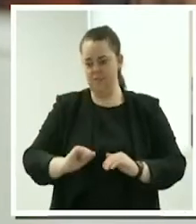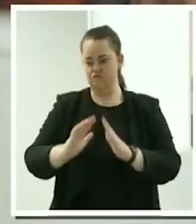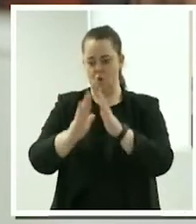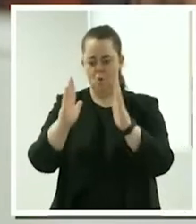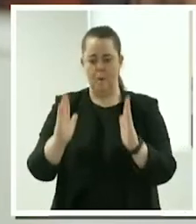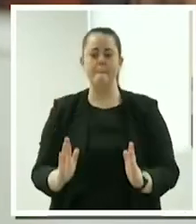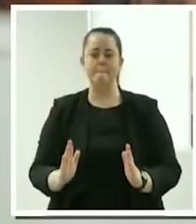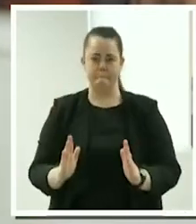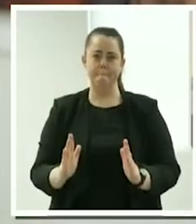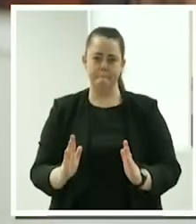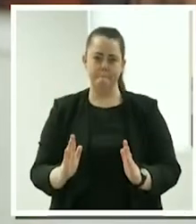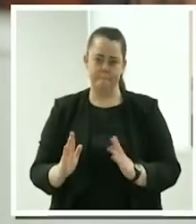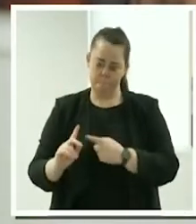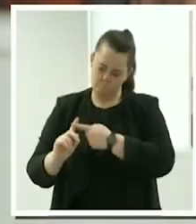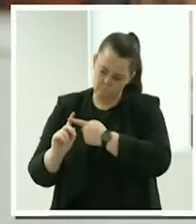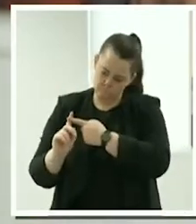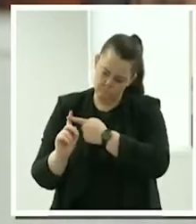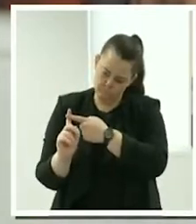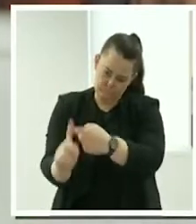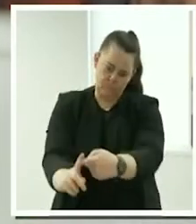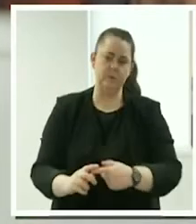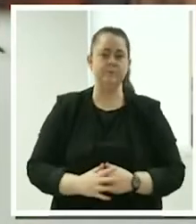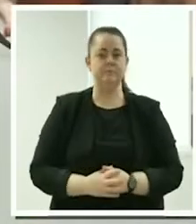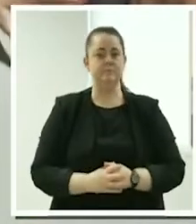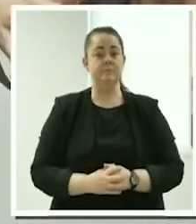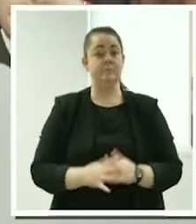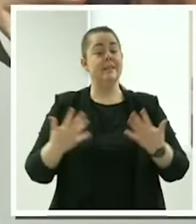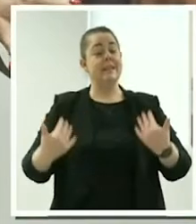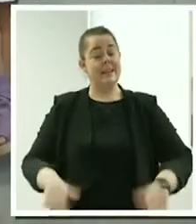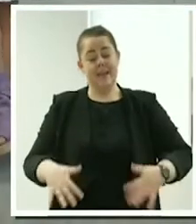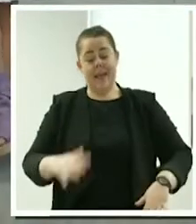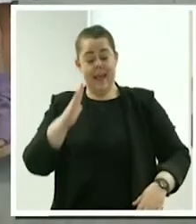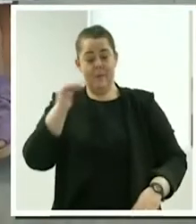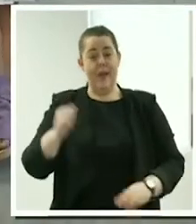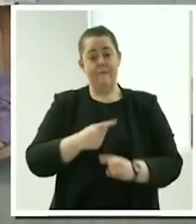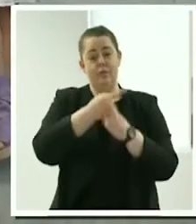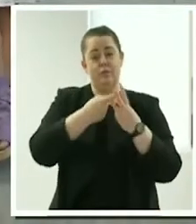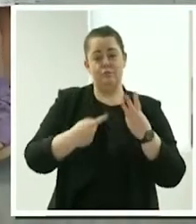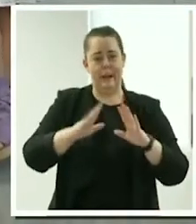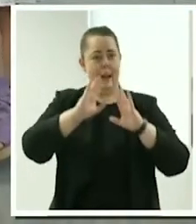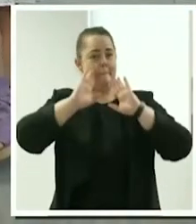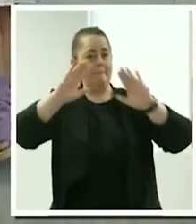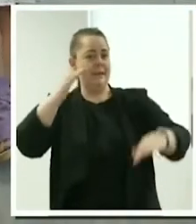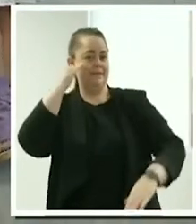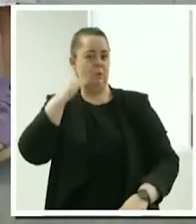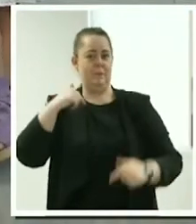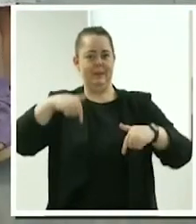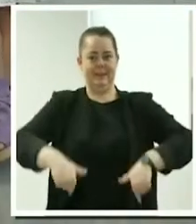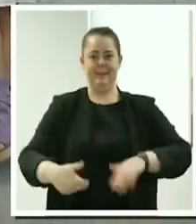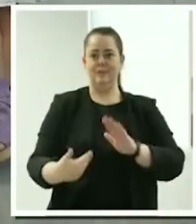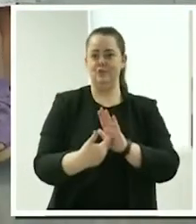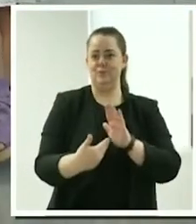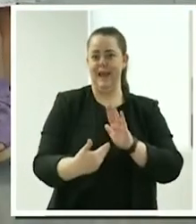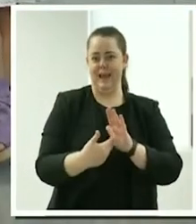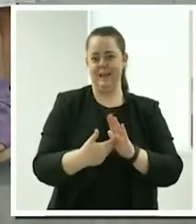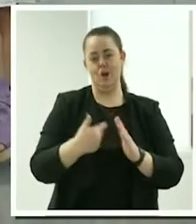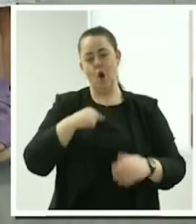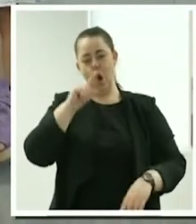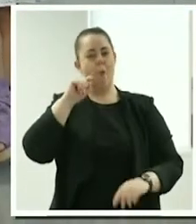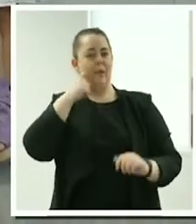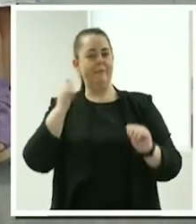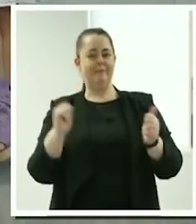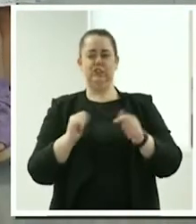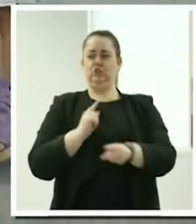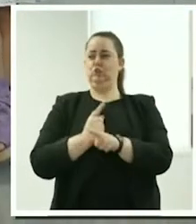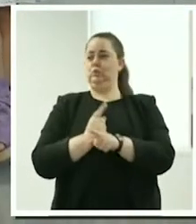those issues. Now, I've got three really impressive women here with me today. So you won't have to listen to me much more.